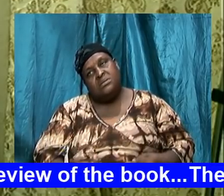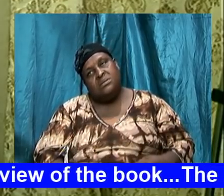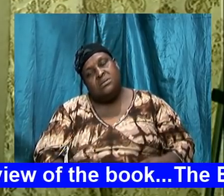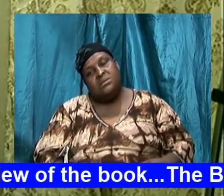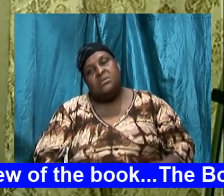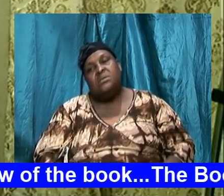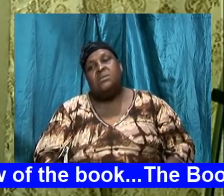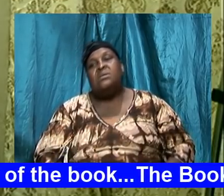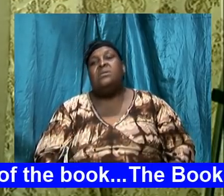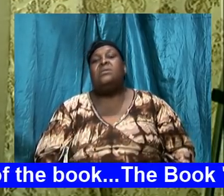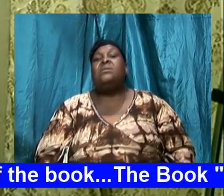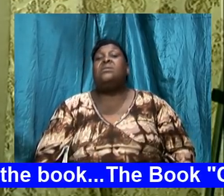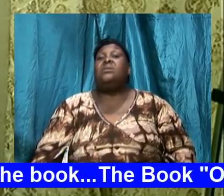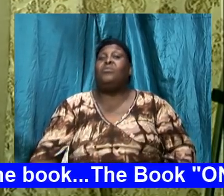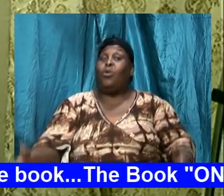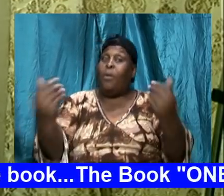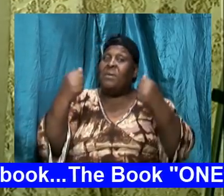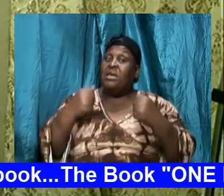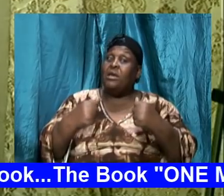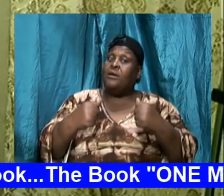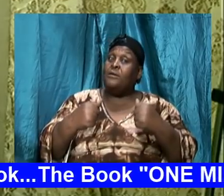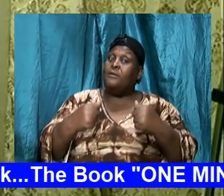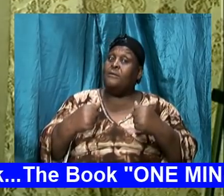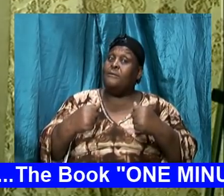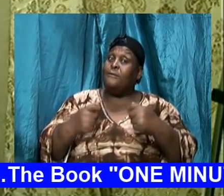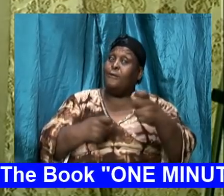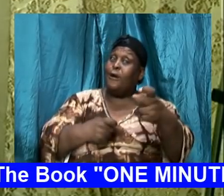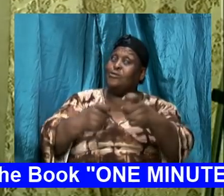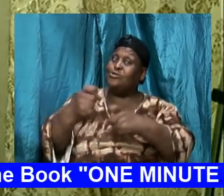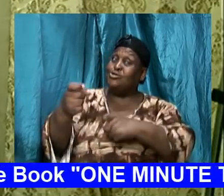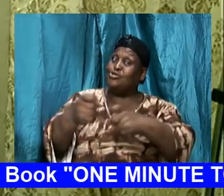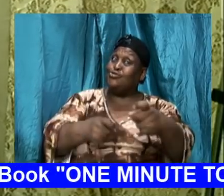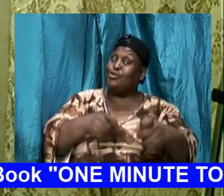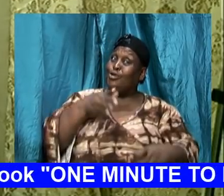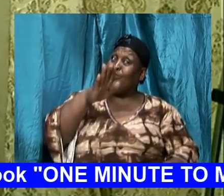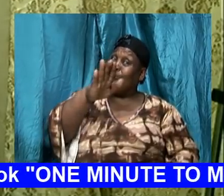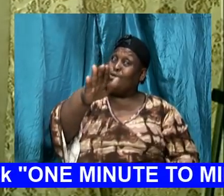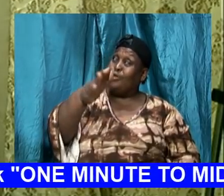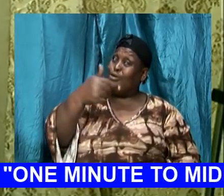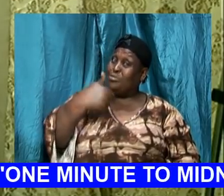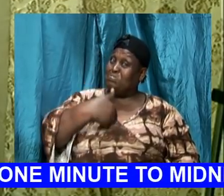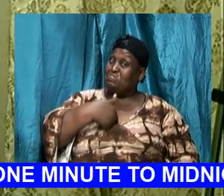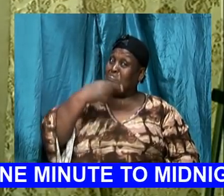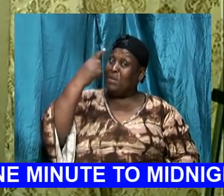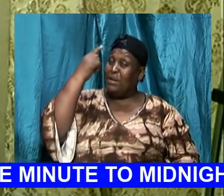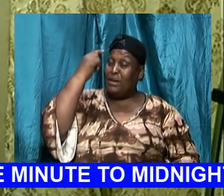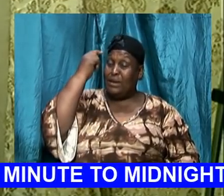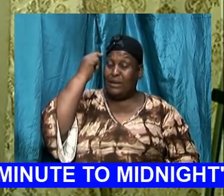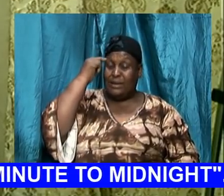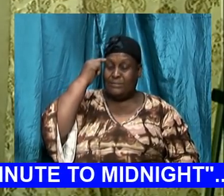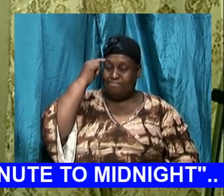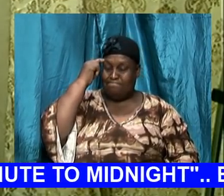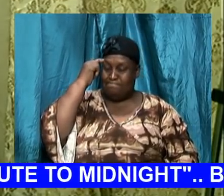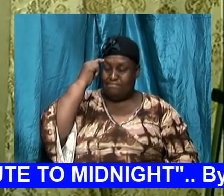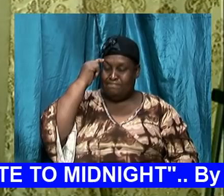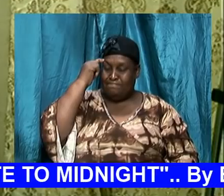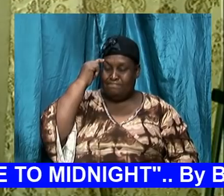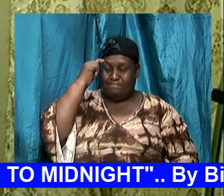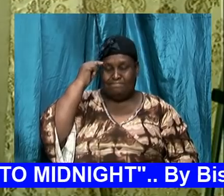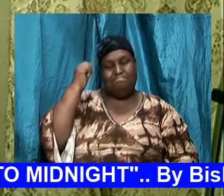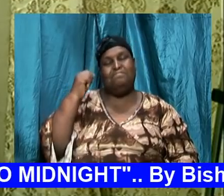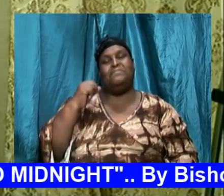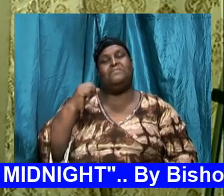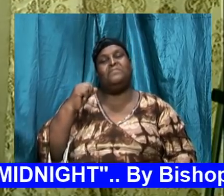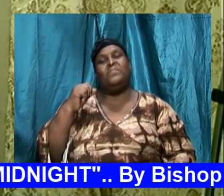come more ferocious and he's going to throw himself with fury right into your system